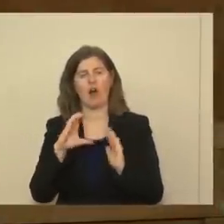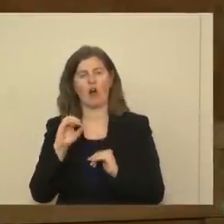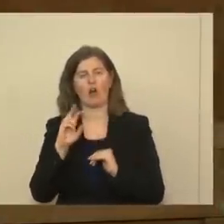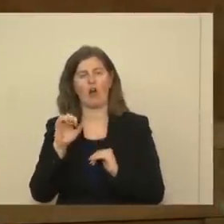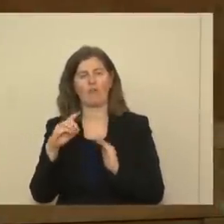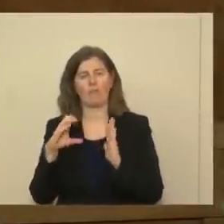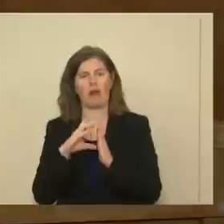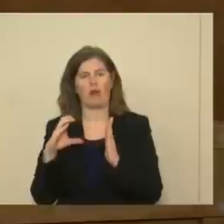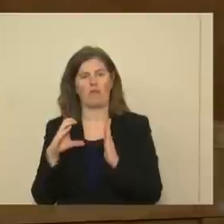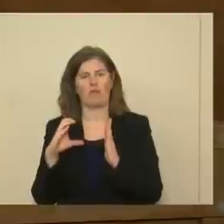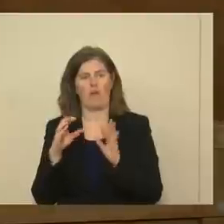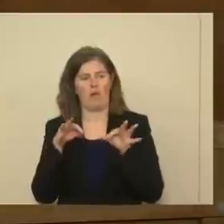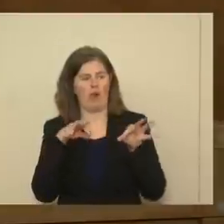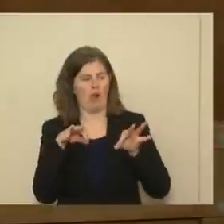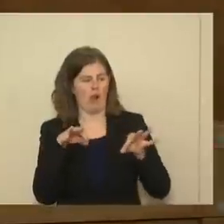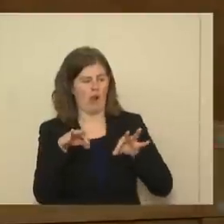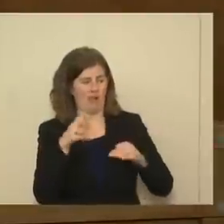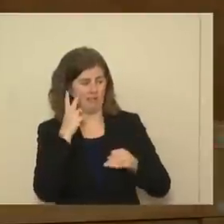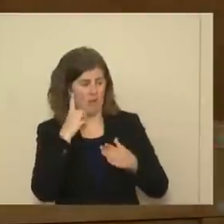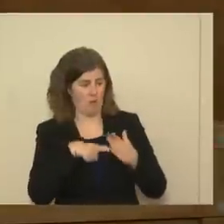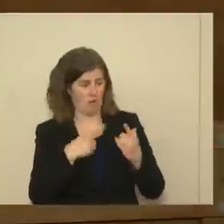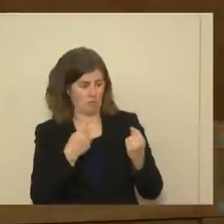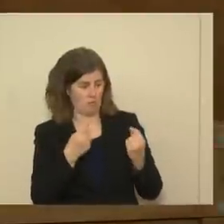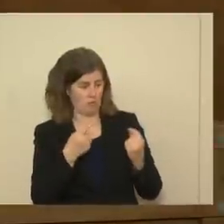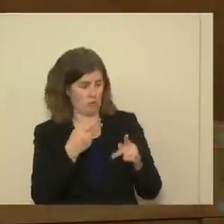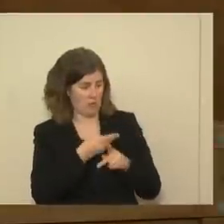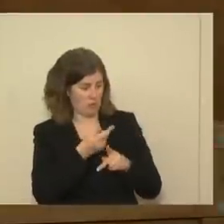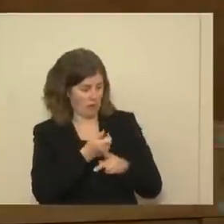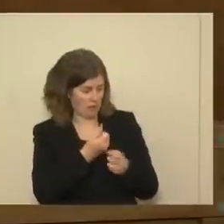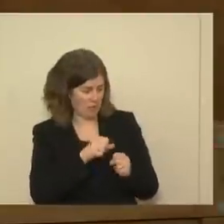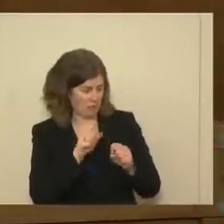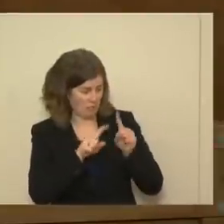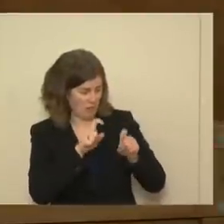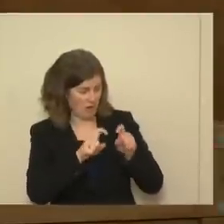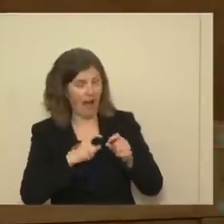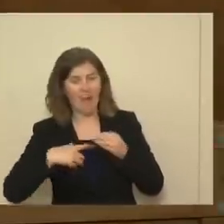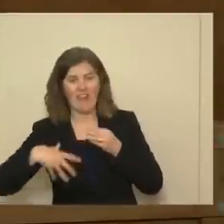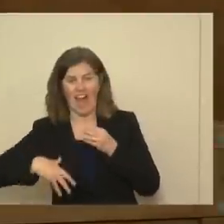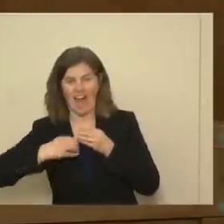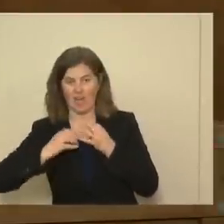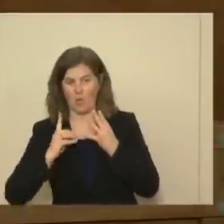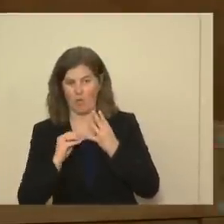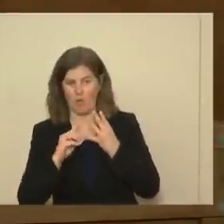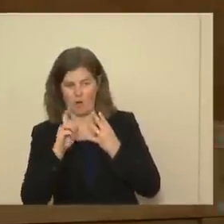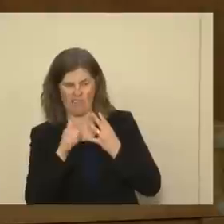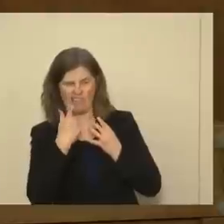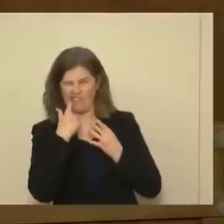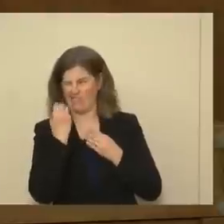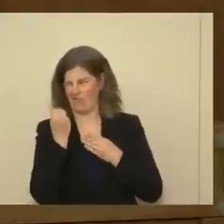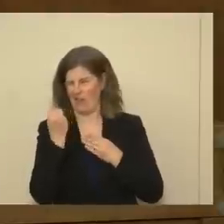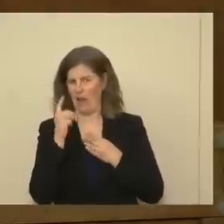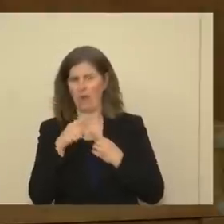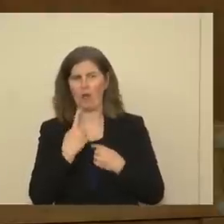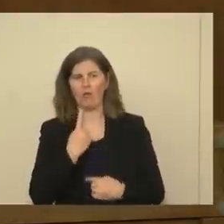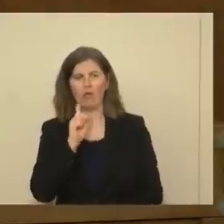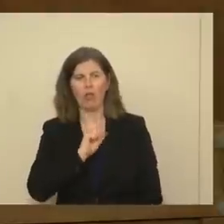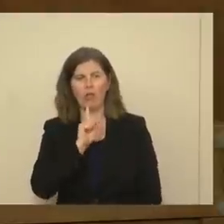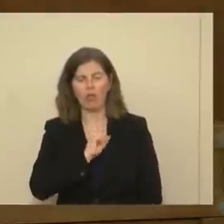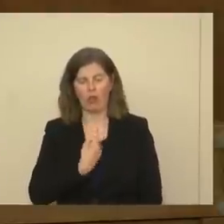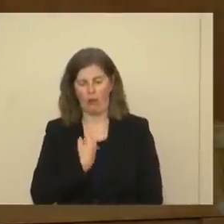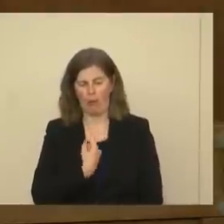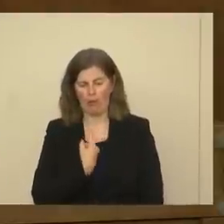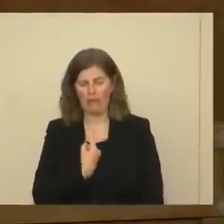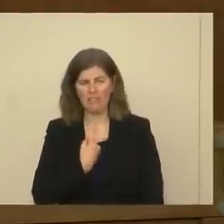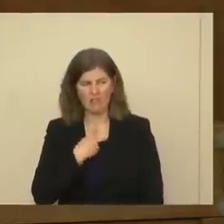now where I run through and see what people are doing to keep safe. And I added a question on Monday morning about loneliness. You know, are you